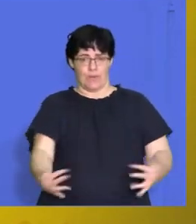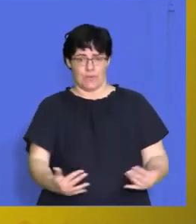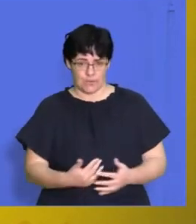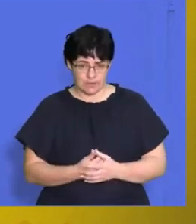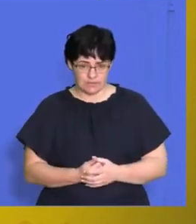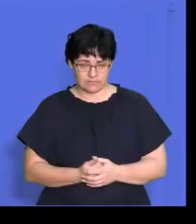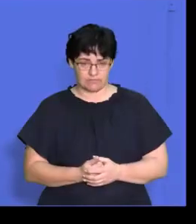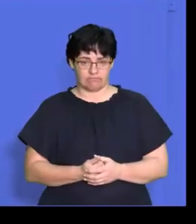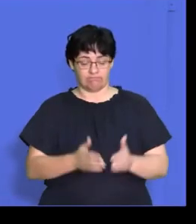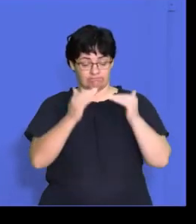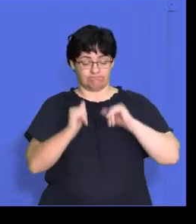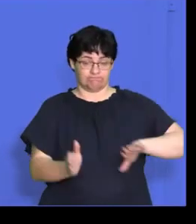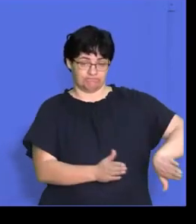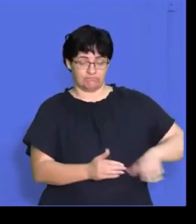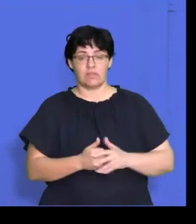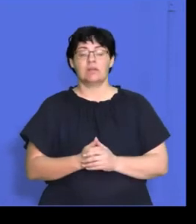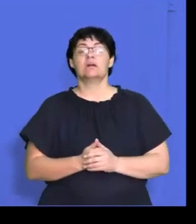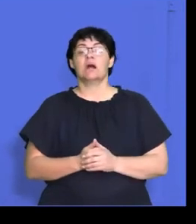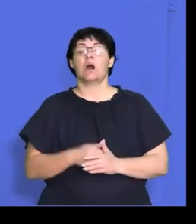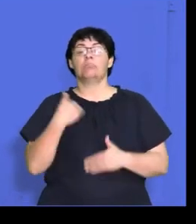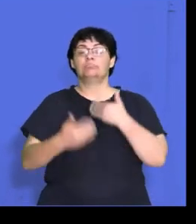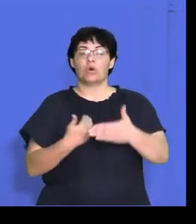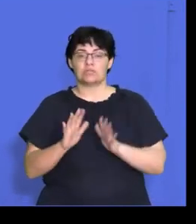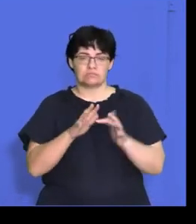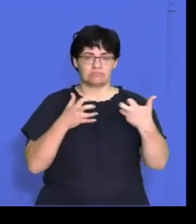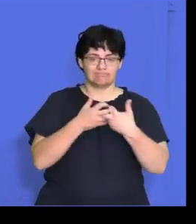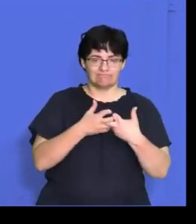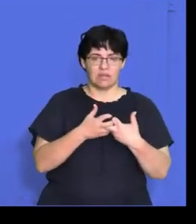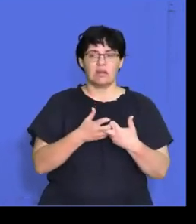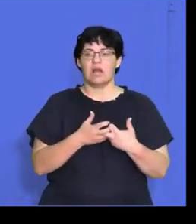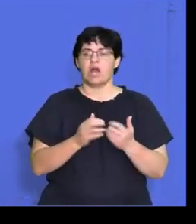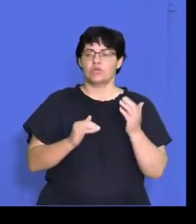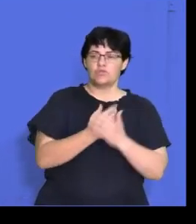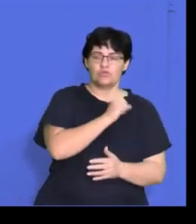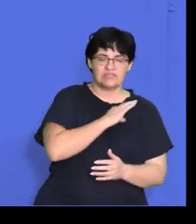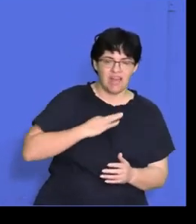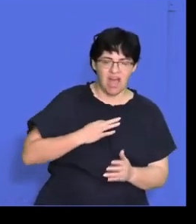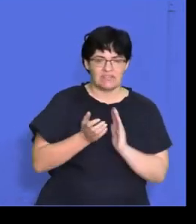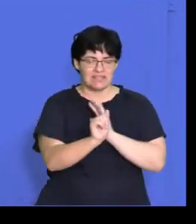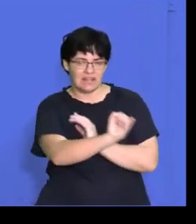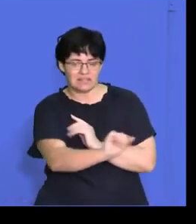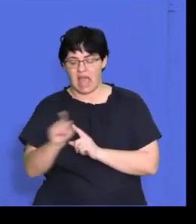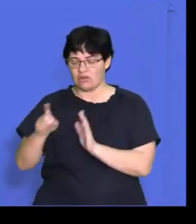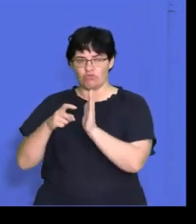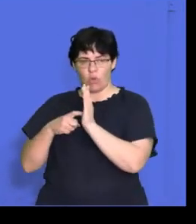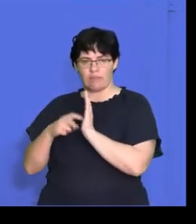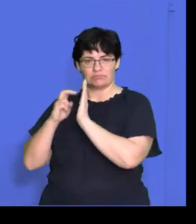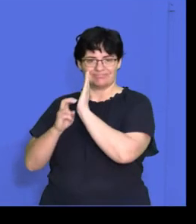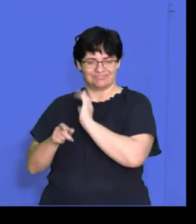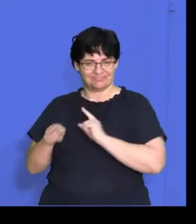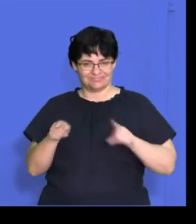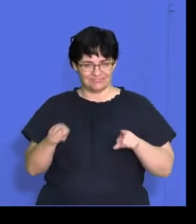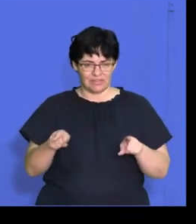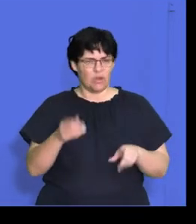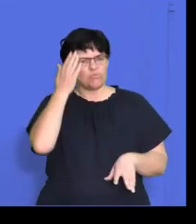our next question the process of matching new employee skills and abilities with the requirements of a job is